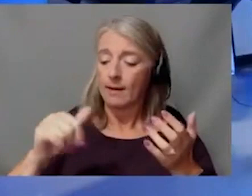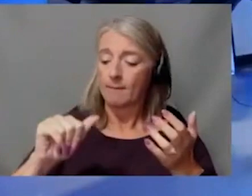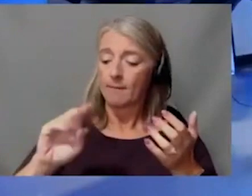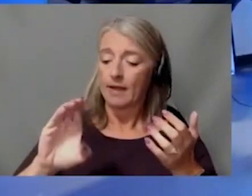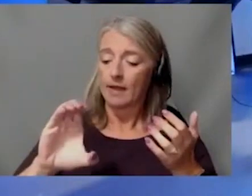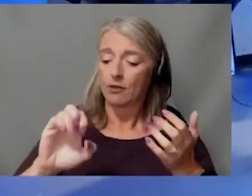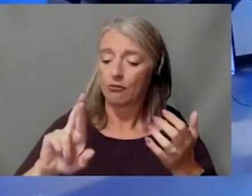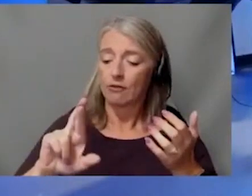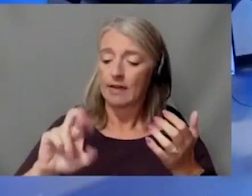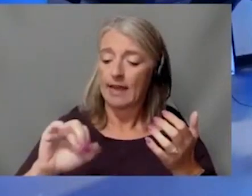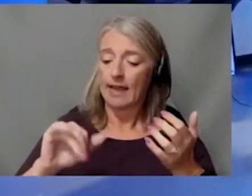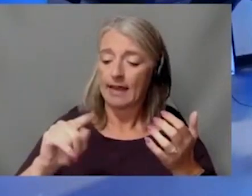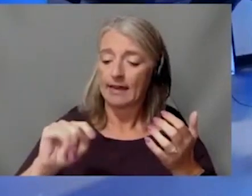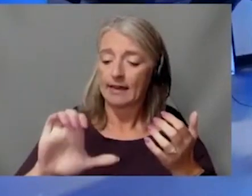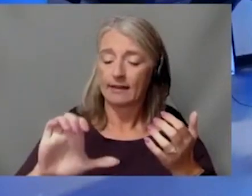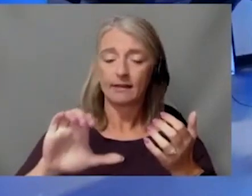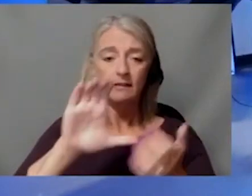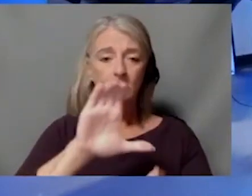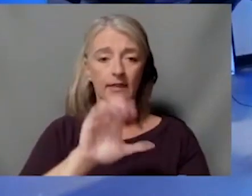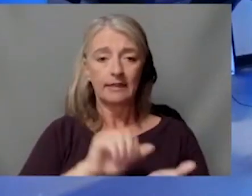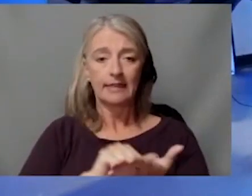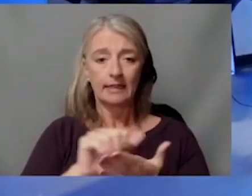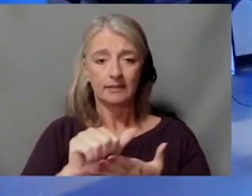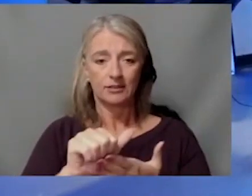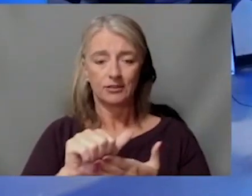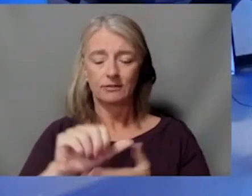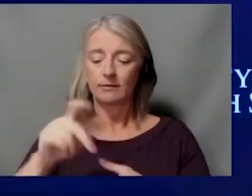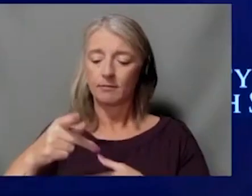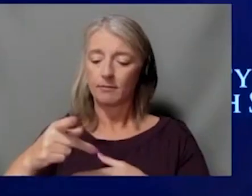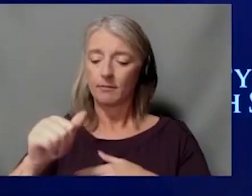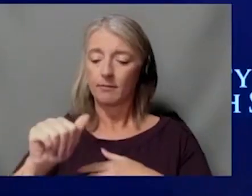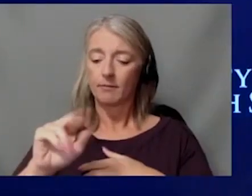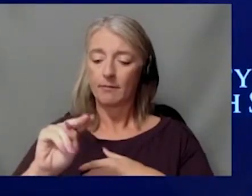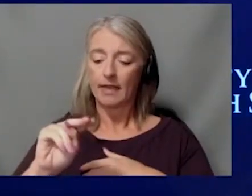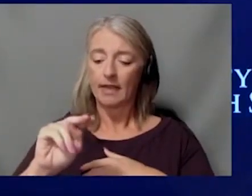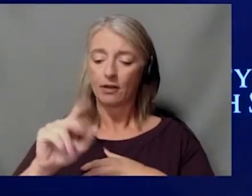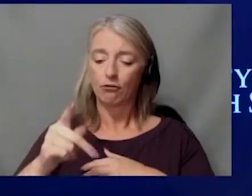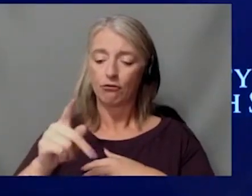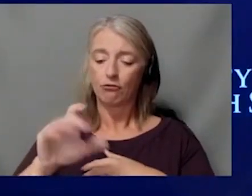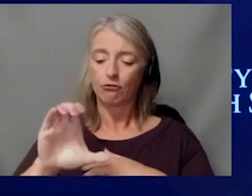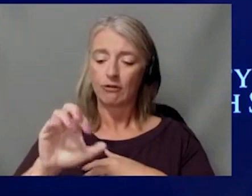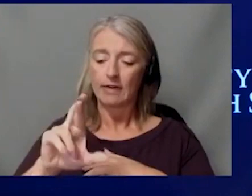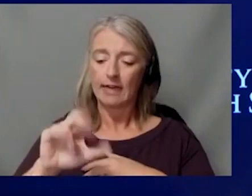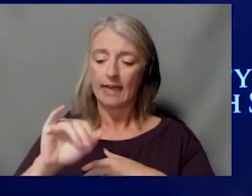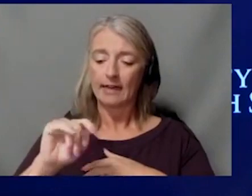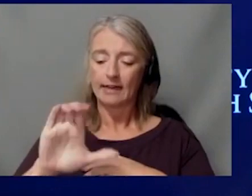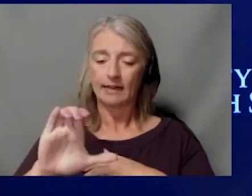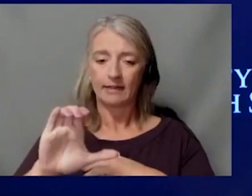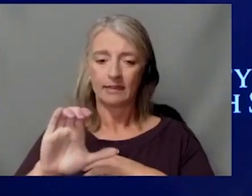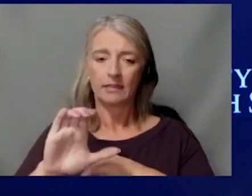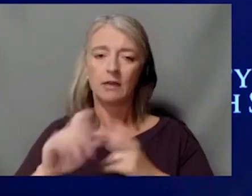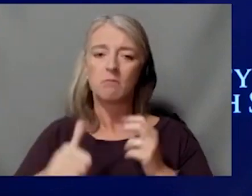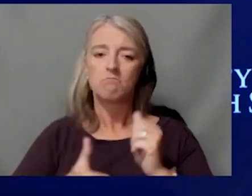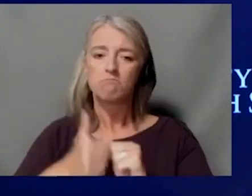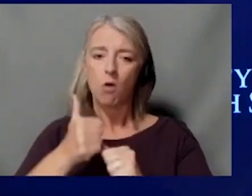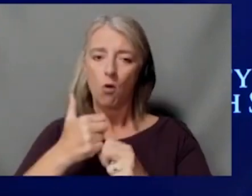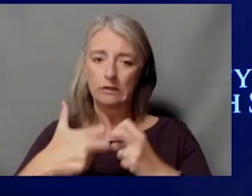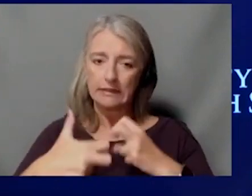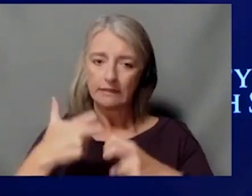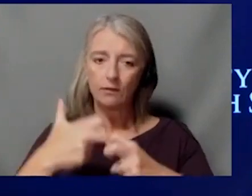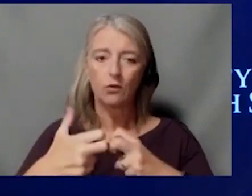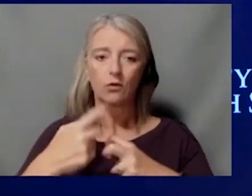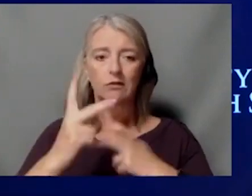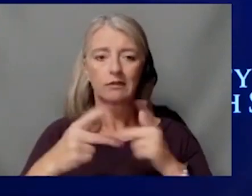You know, pancreatic cancer is obviously one of the most difficult cancers that we treat these days. Why is that?